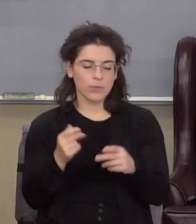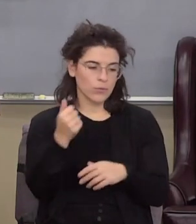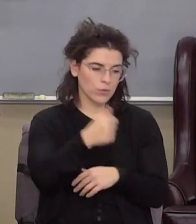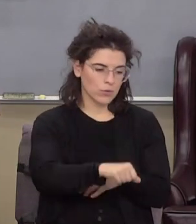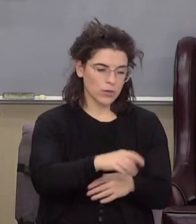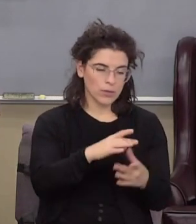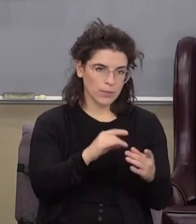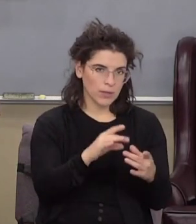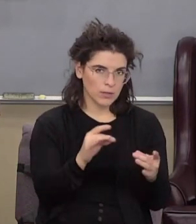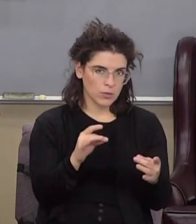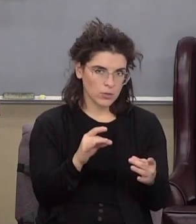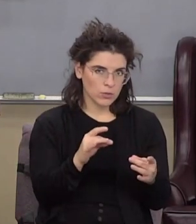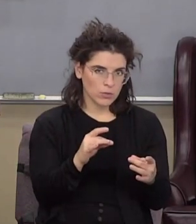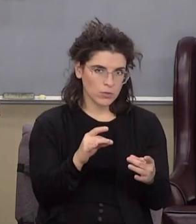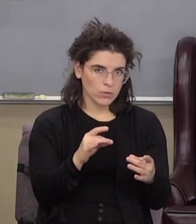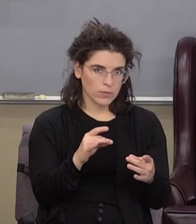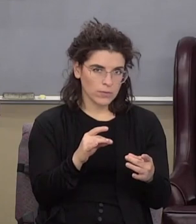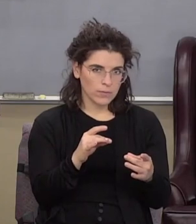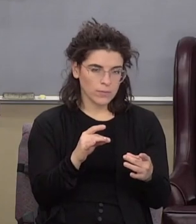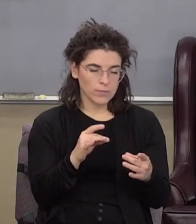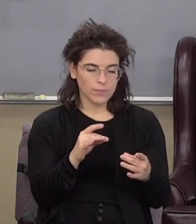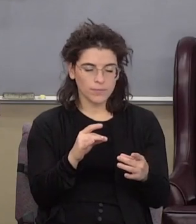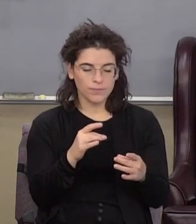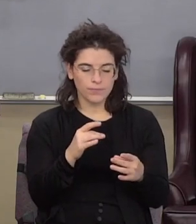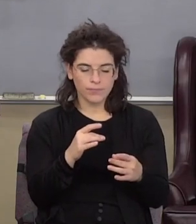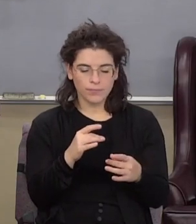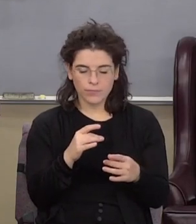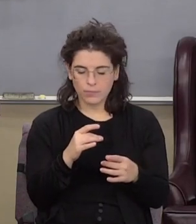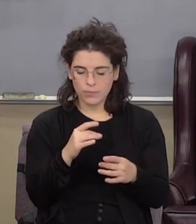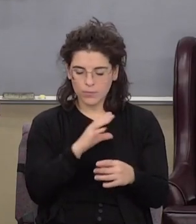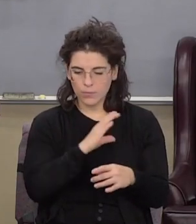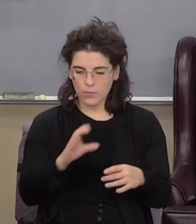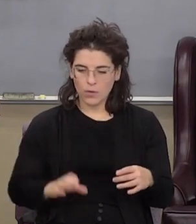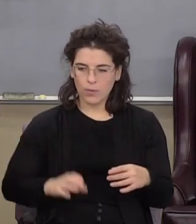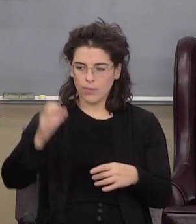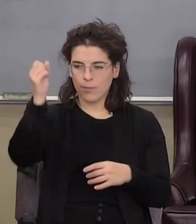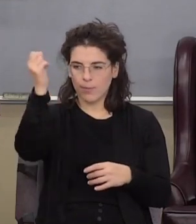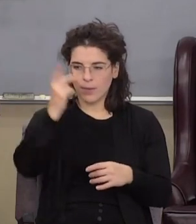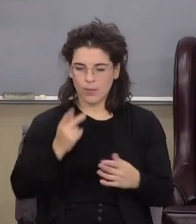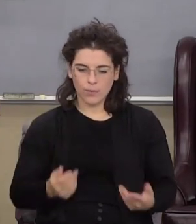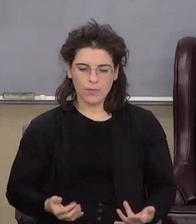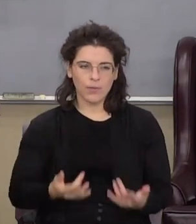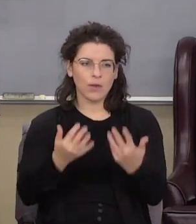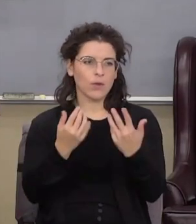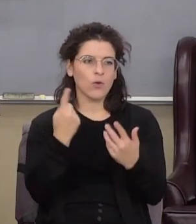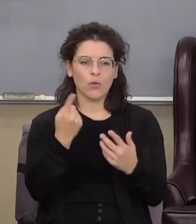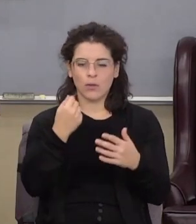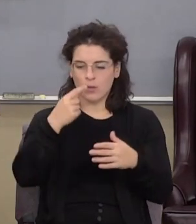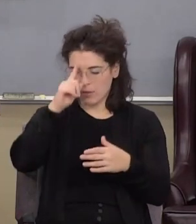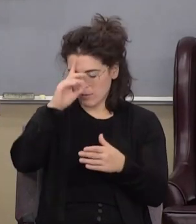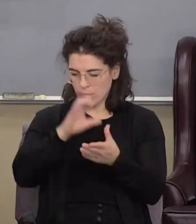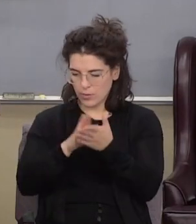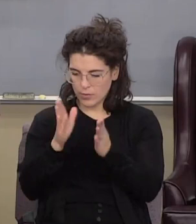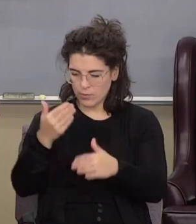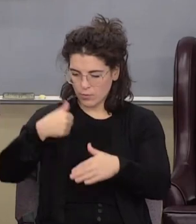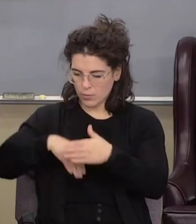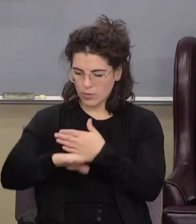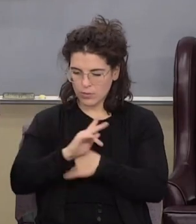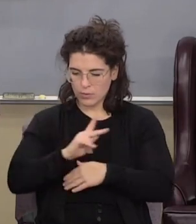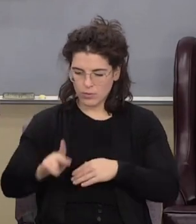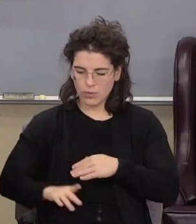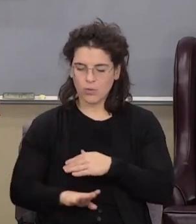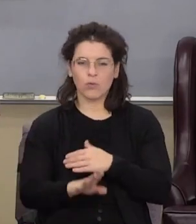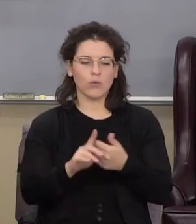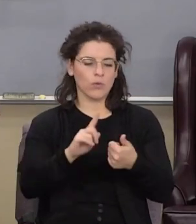message that wrath when Christ comes back in flaming fire he'll destroy them and only the believers go into the kingdom there are three